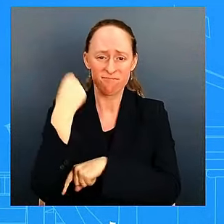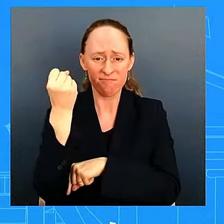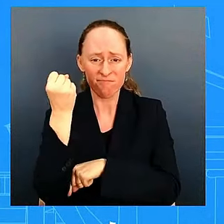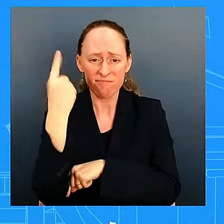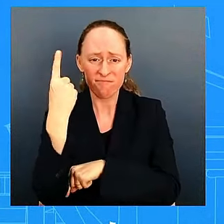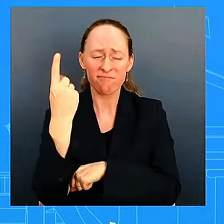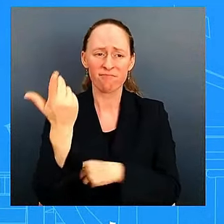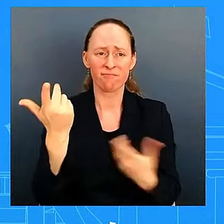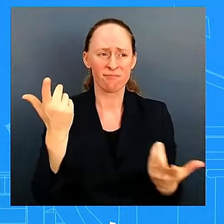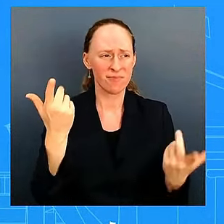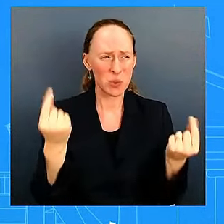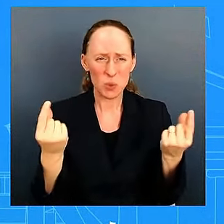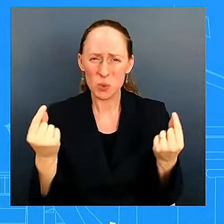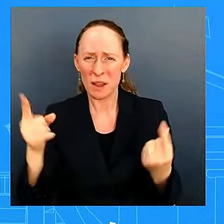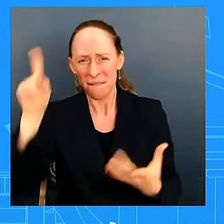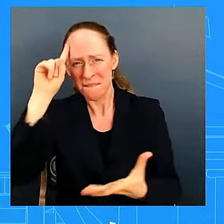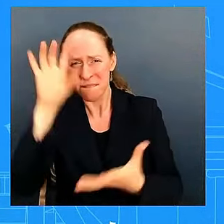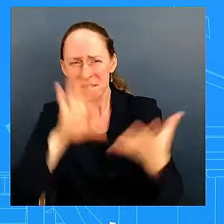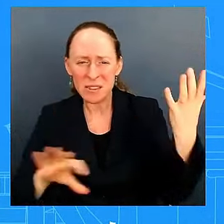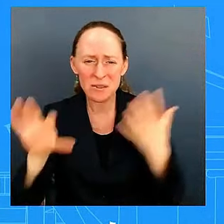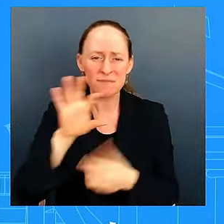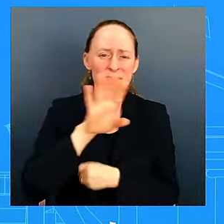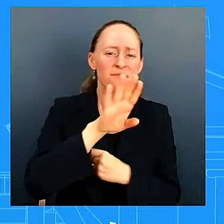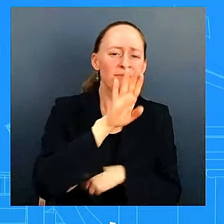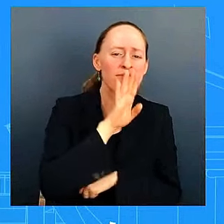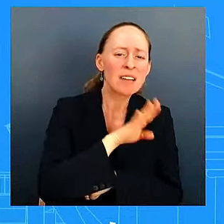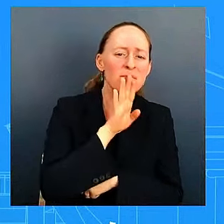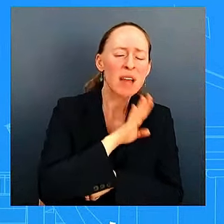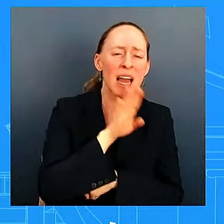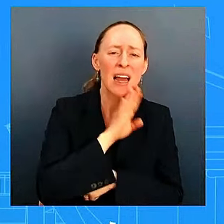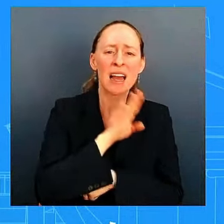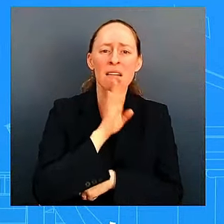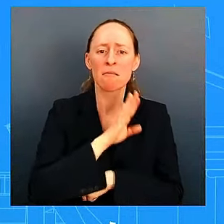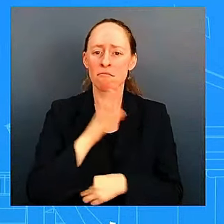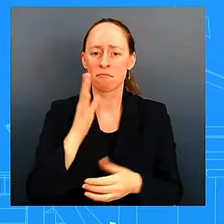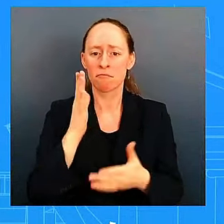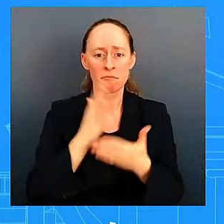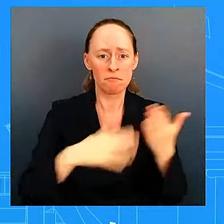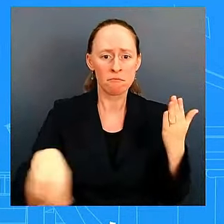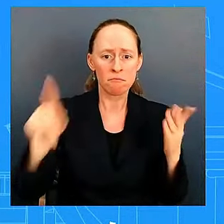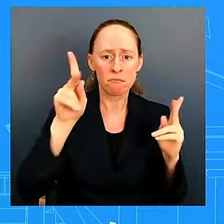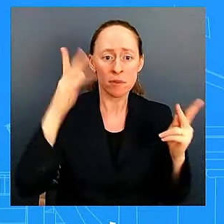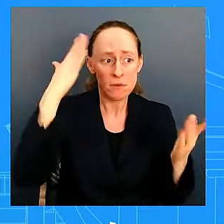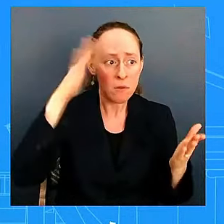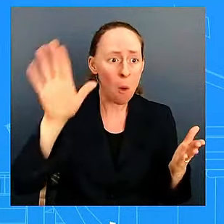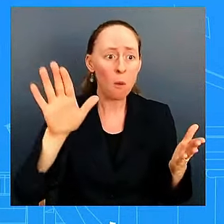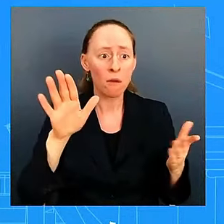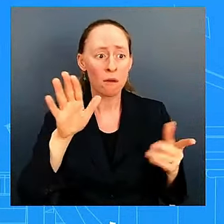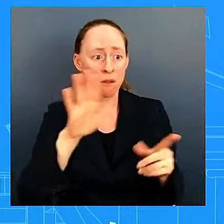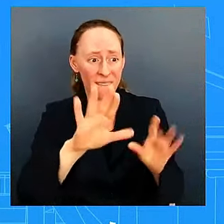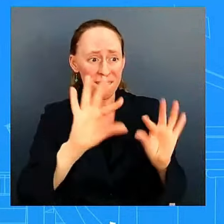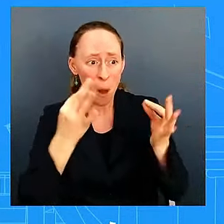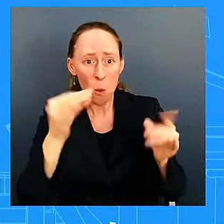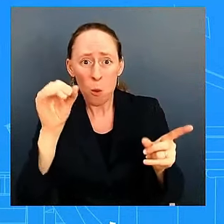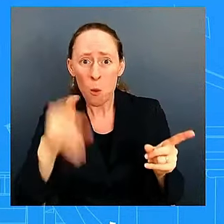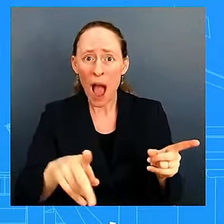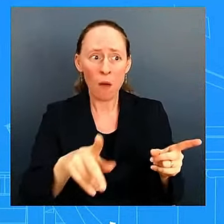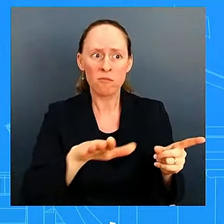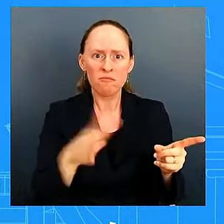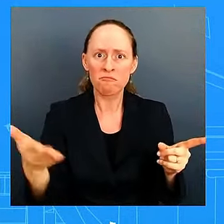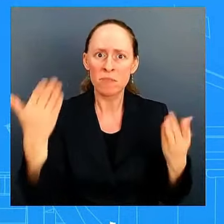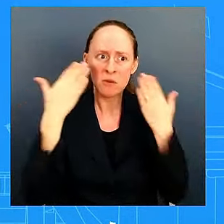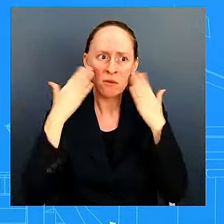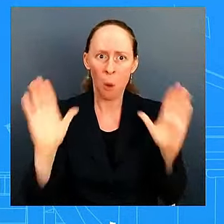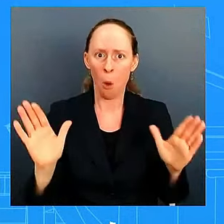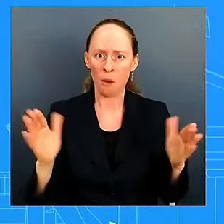don't even know if their loved ones uh are alive or not or not and so what i can say and what the president has said and i think what